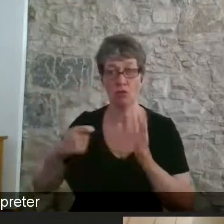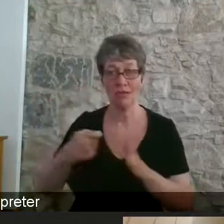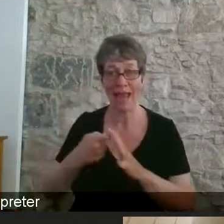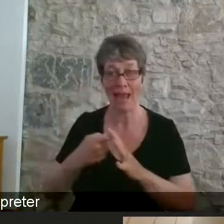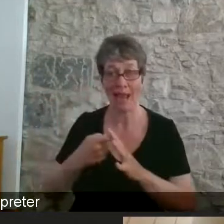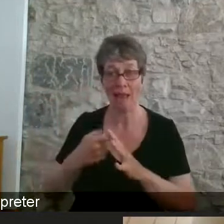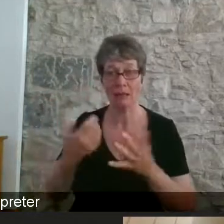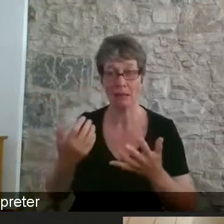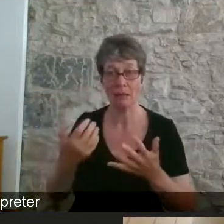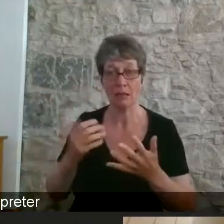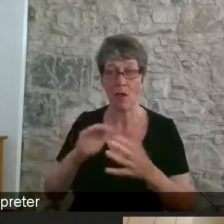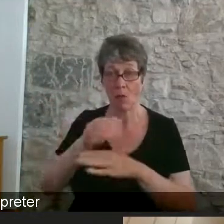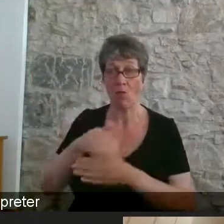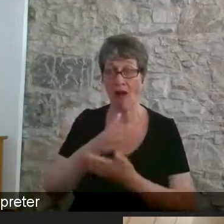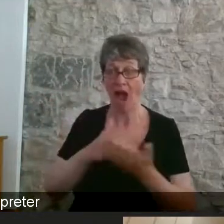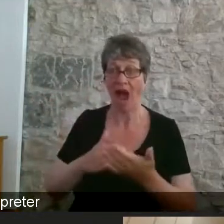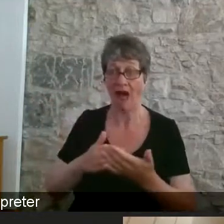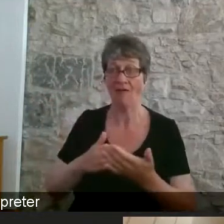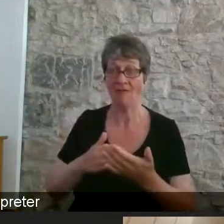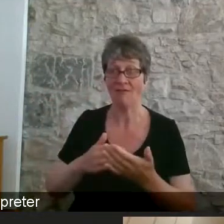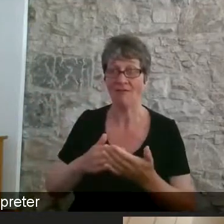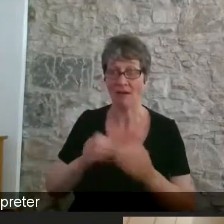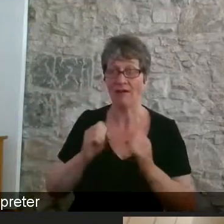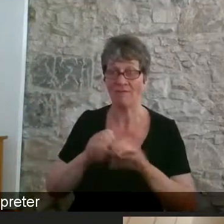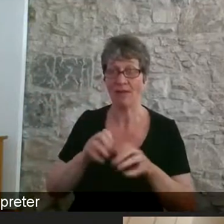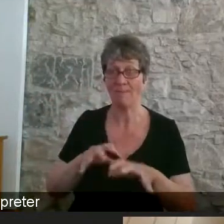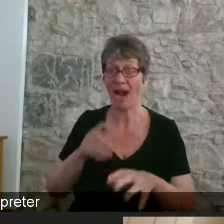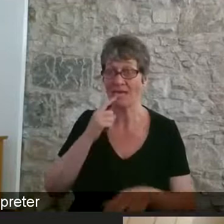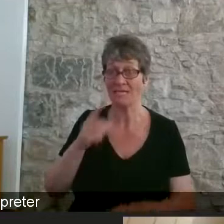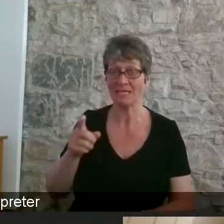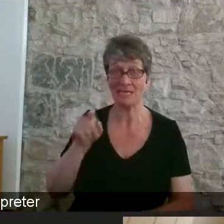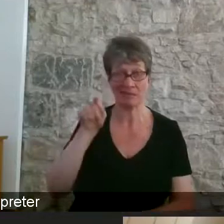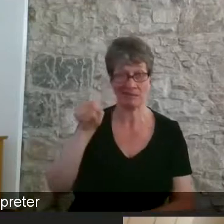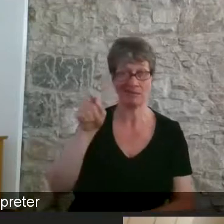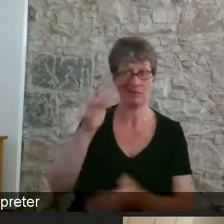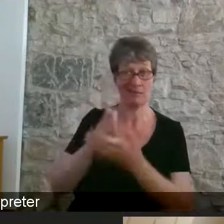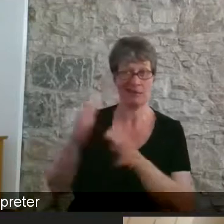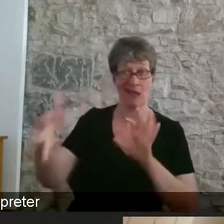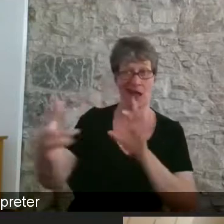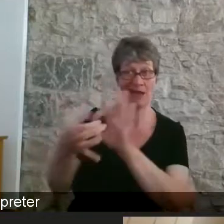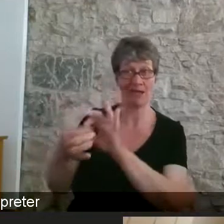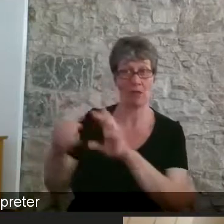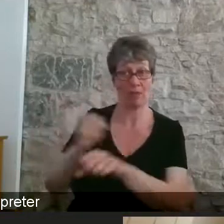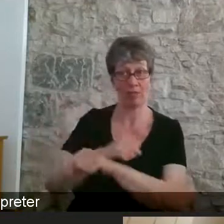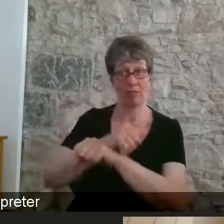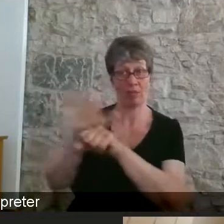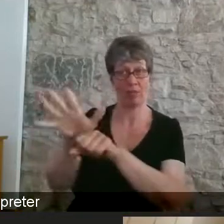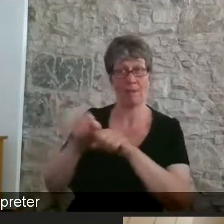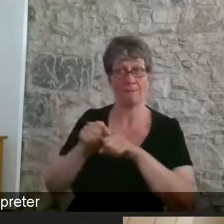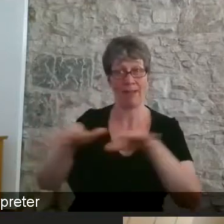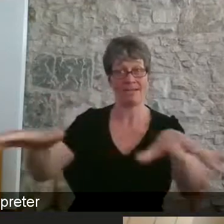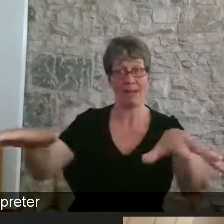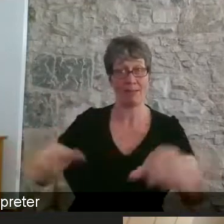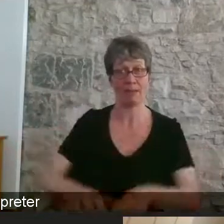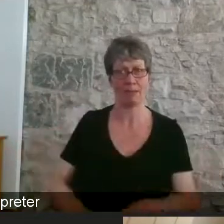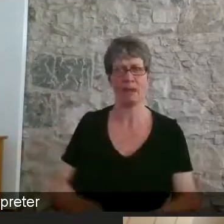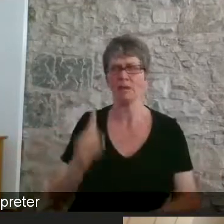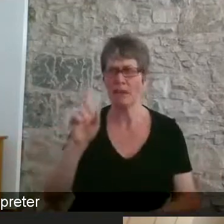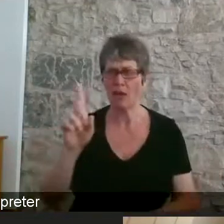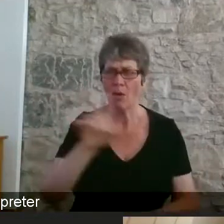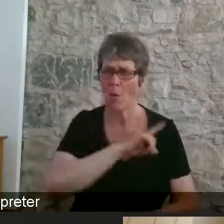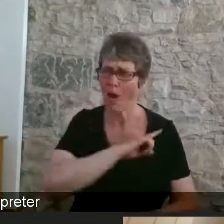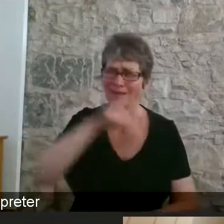There are things by the pandemic or related to it. Now, why does this matter? It matters